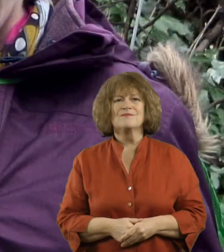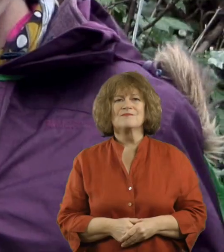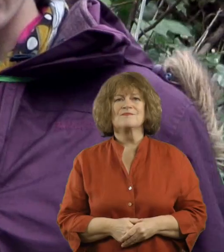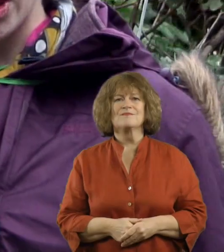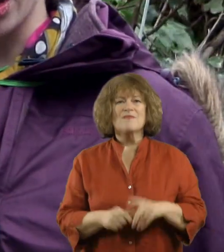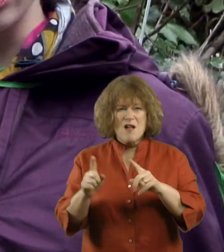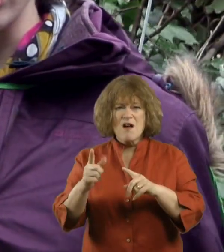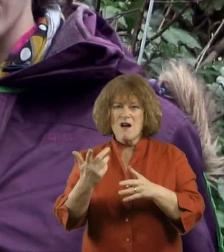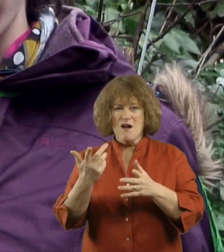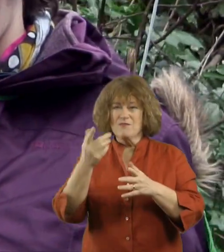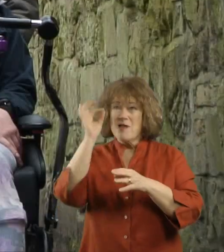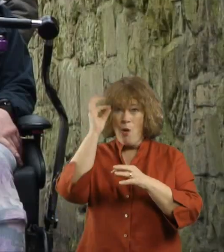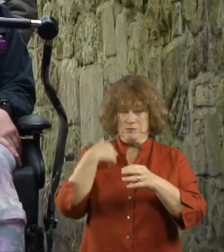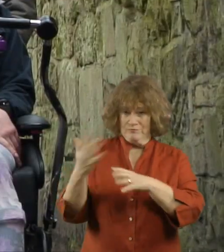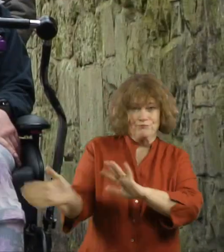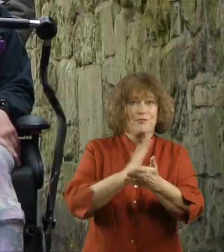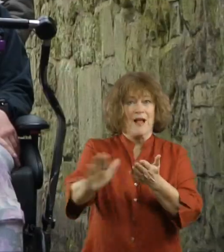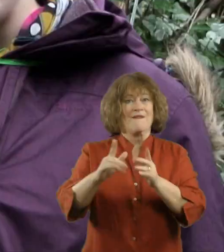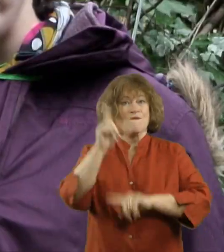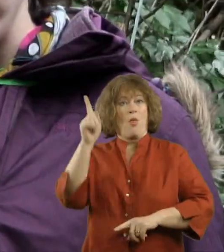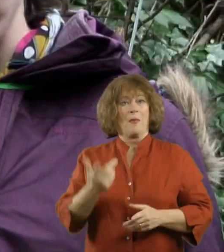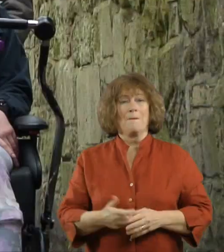I'm doing the consul's work for them!